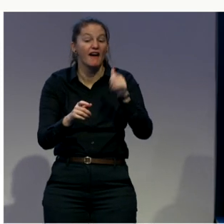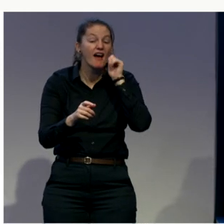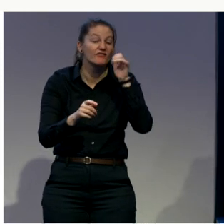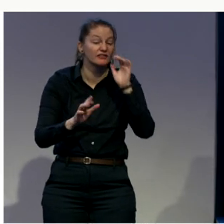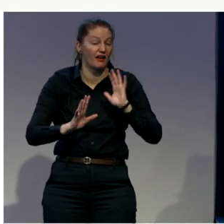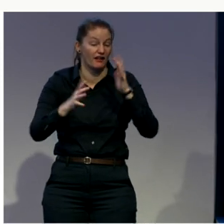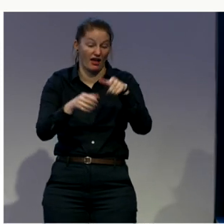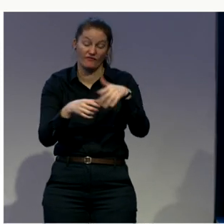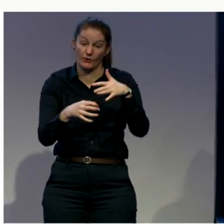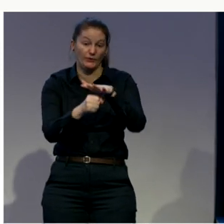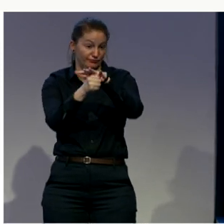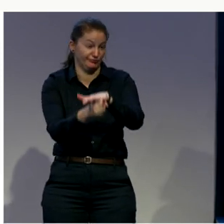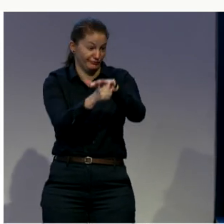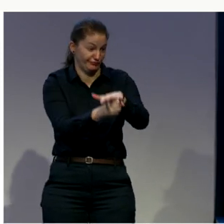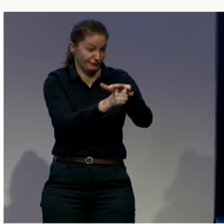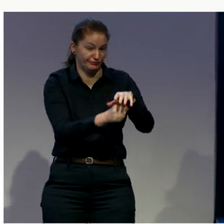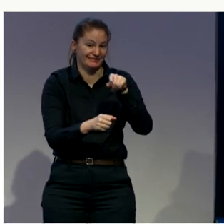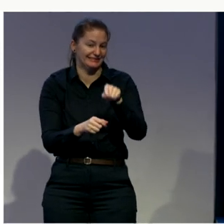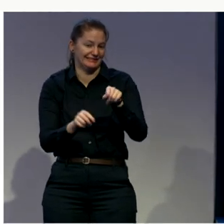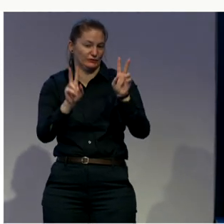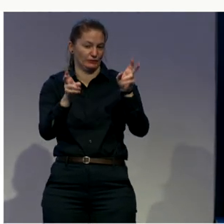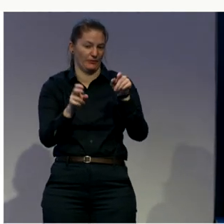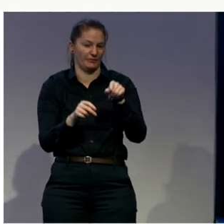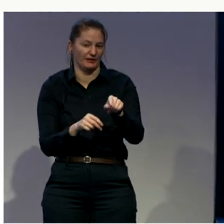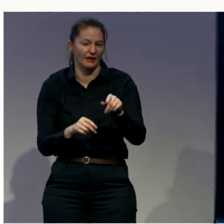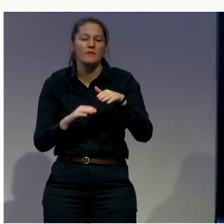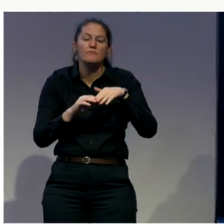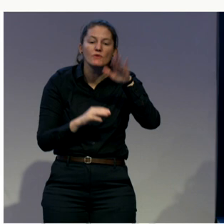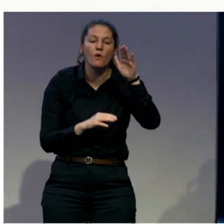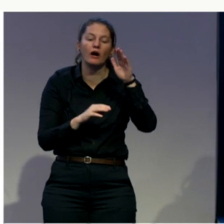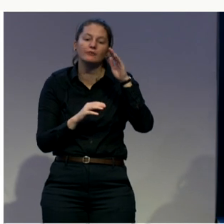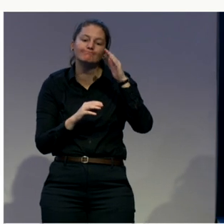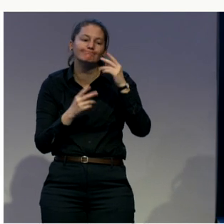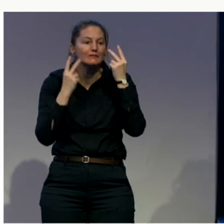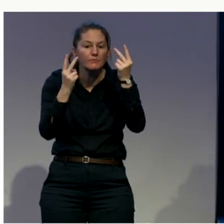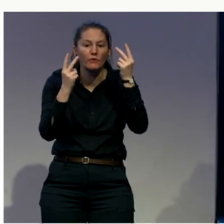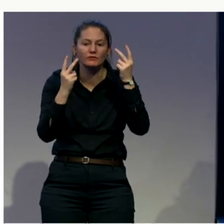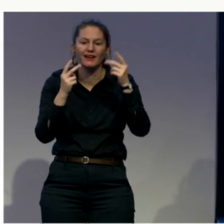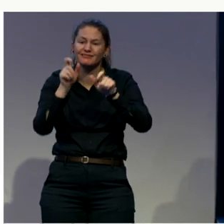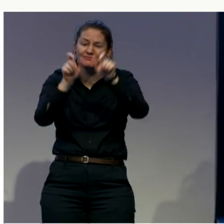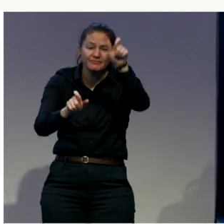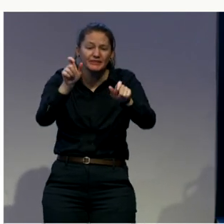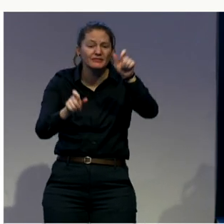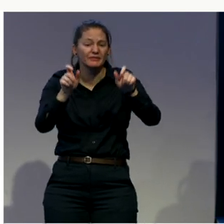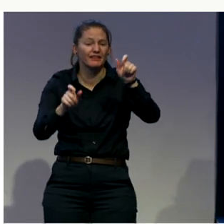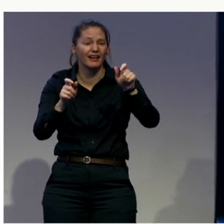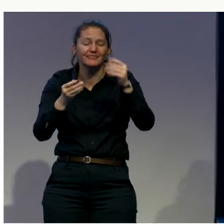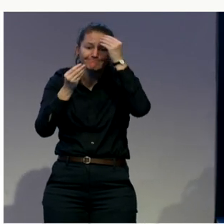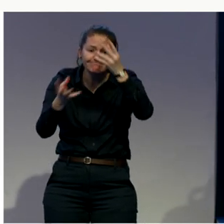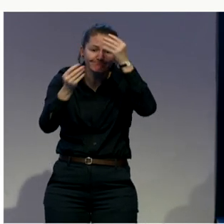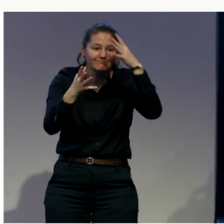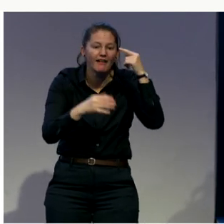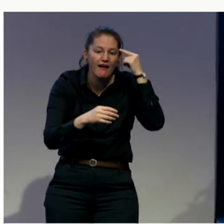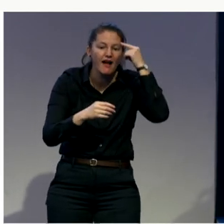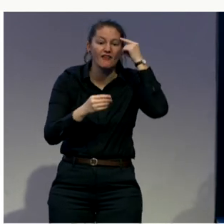awareness so that people understand that discrimination is unacceptable, and that they treat